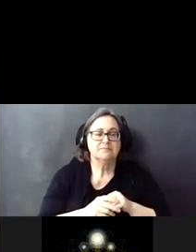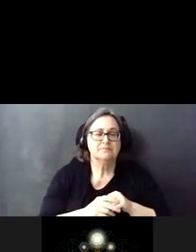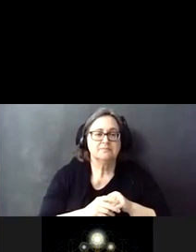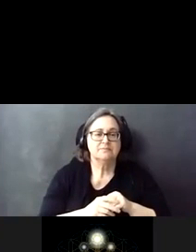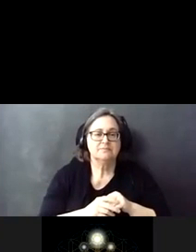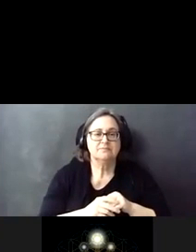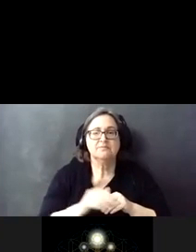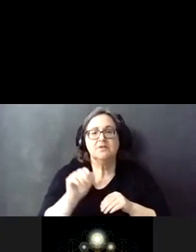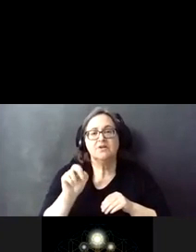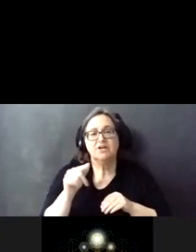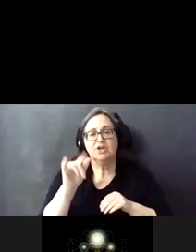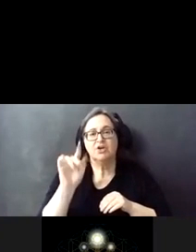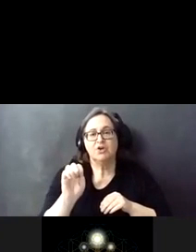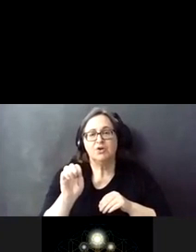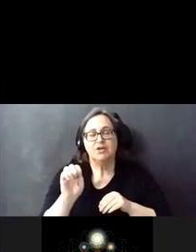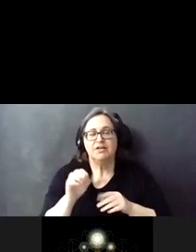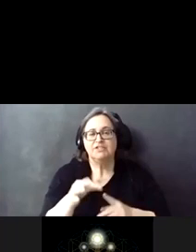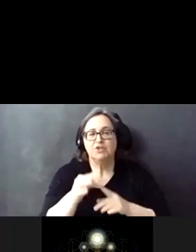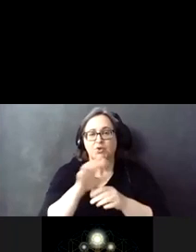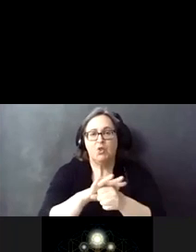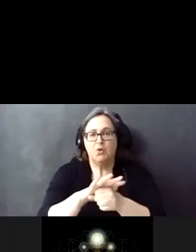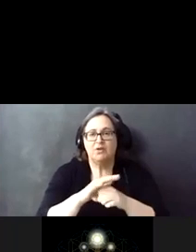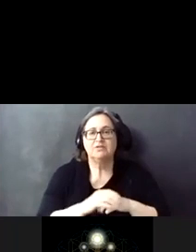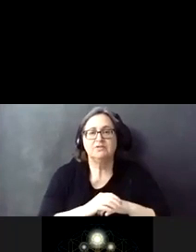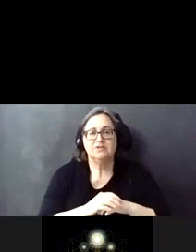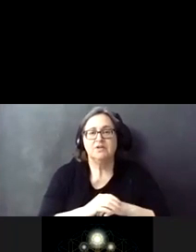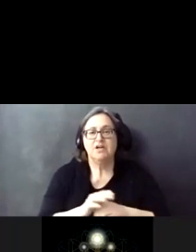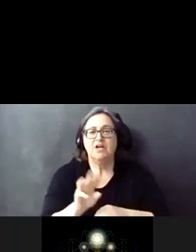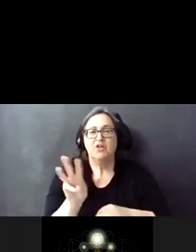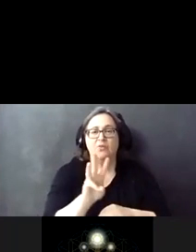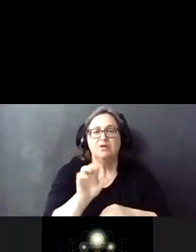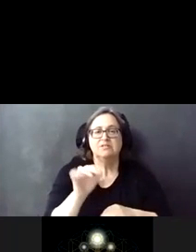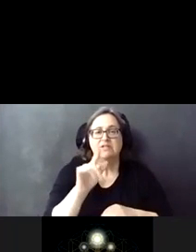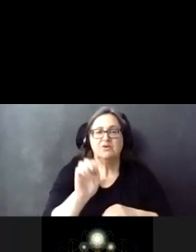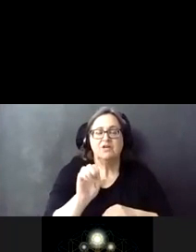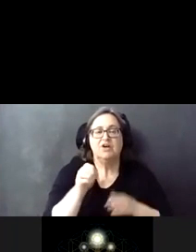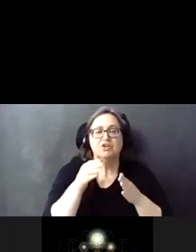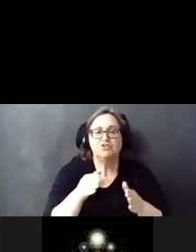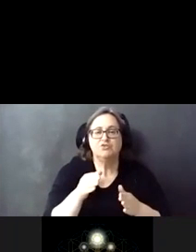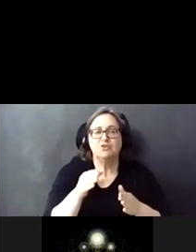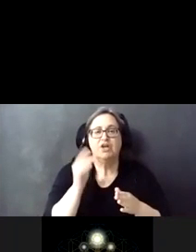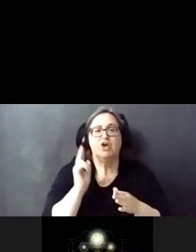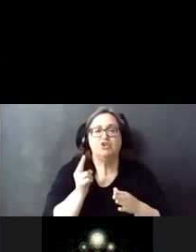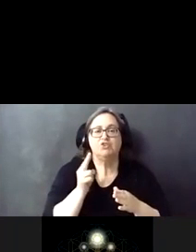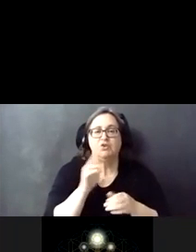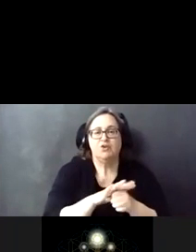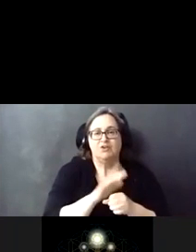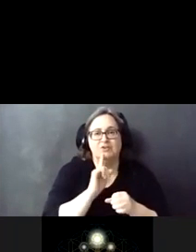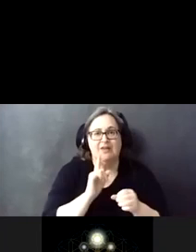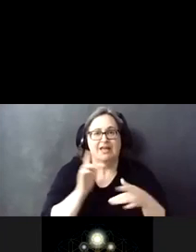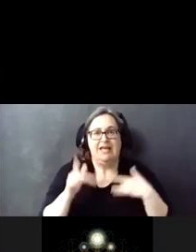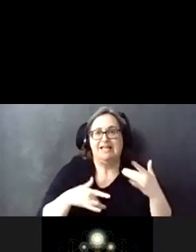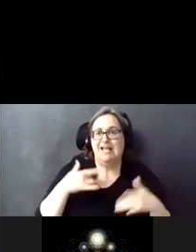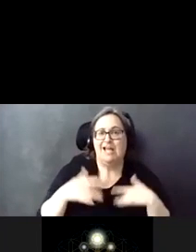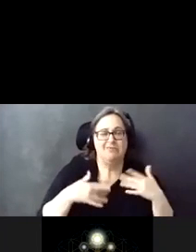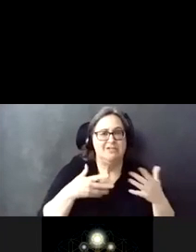The Argyle Station sits in a unique location, the West Argyle Street Historic District. This is a very animated and dynamic